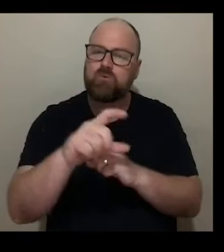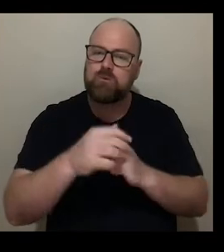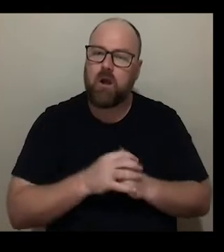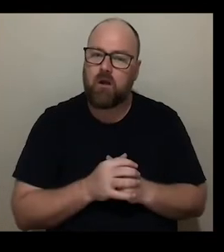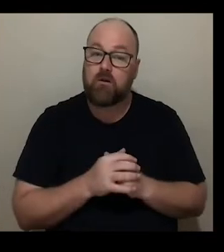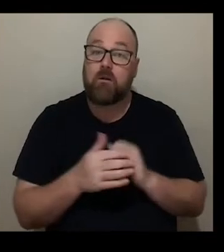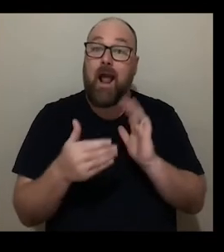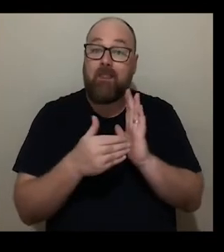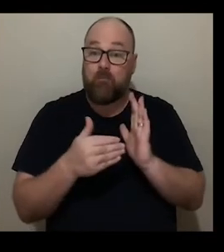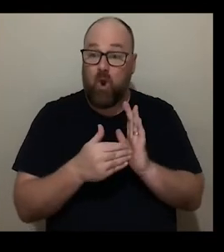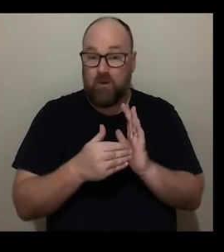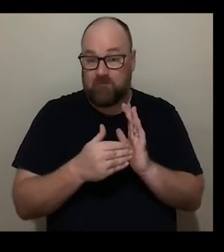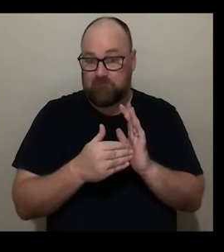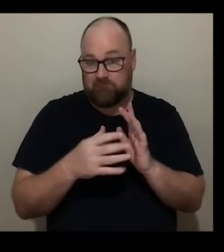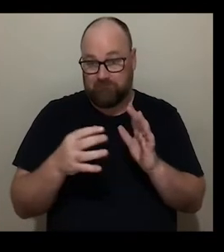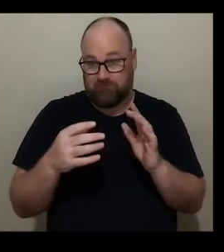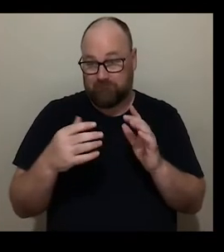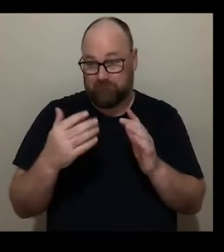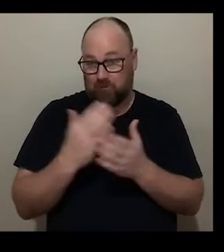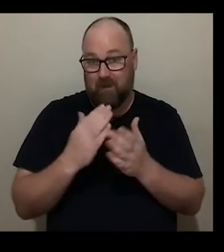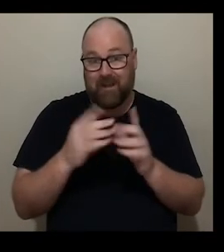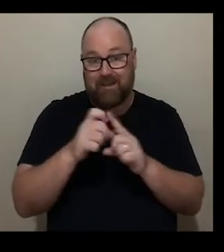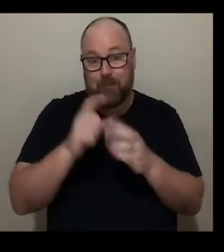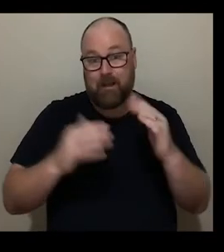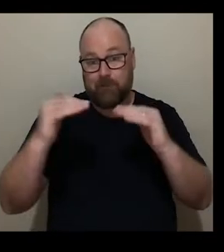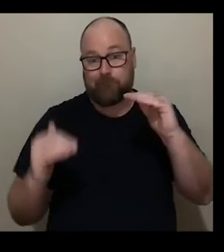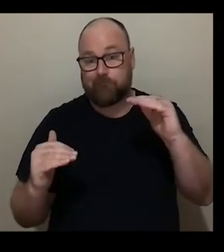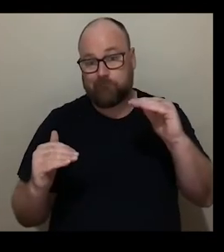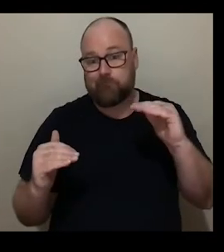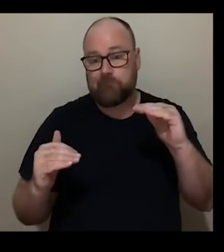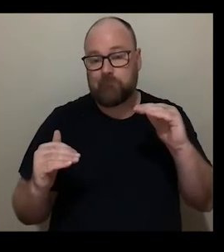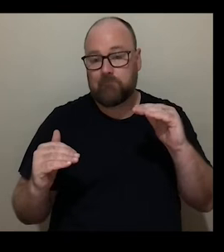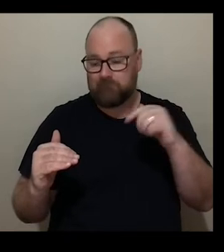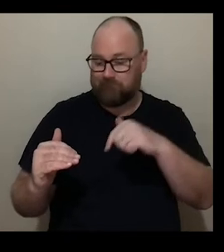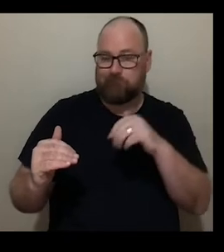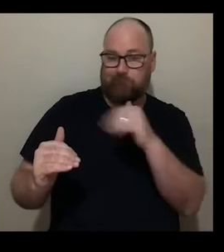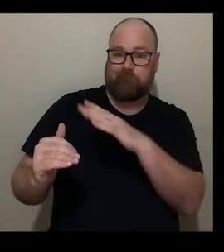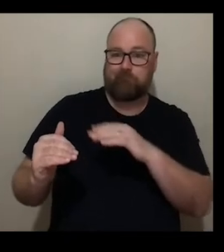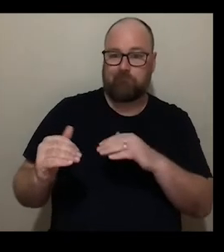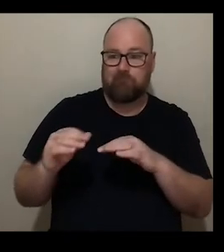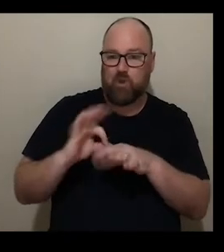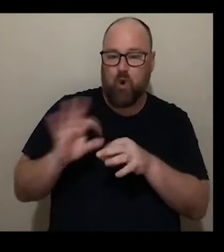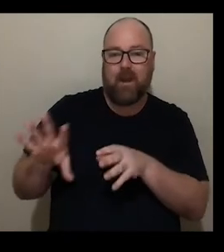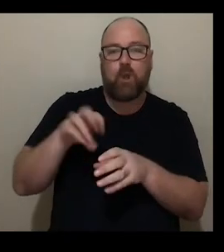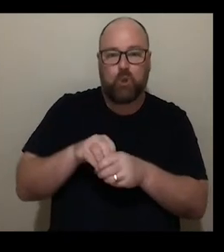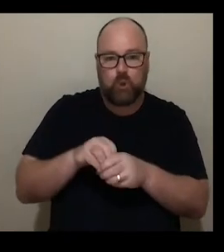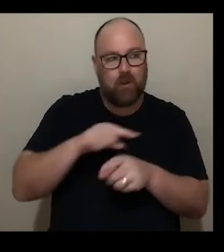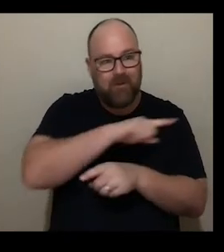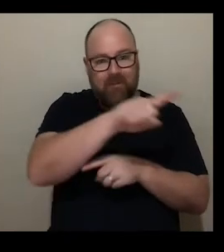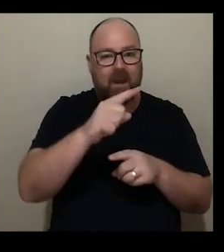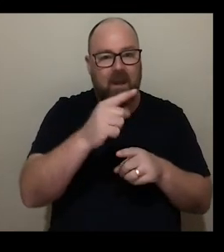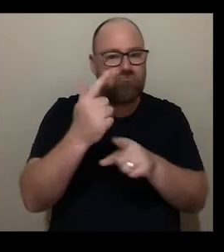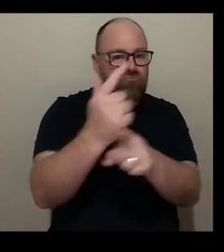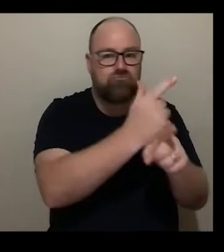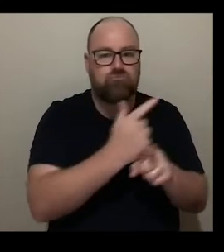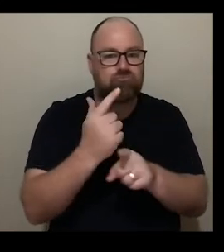it's not a level playing field and so often disabled artists are left out of the agenda and as a disabled